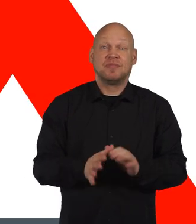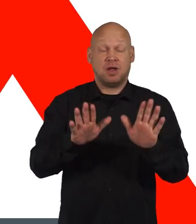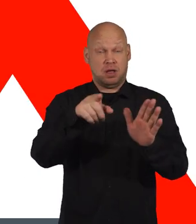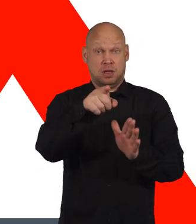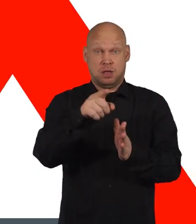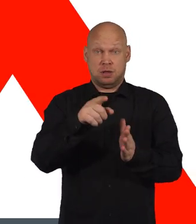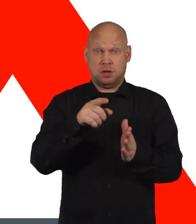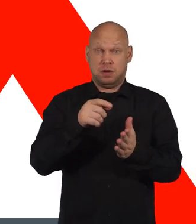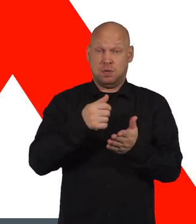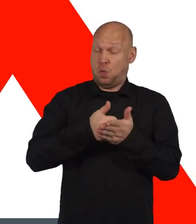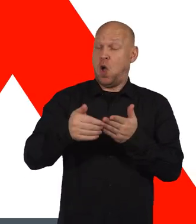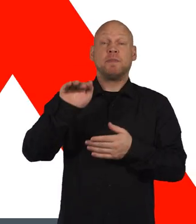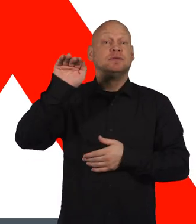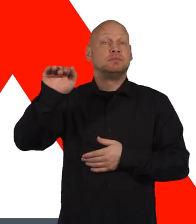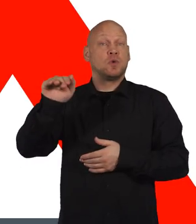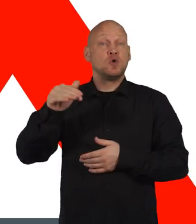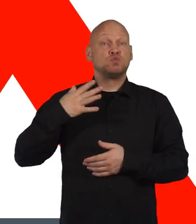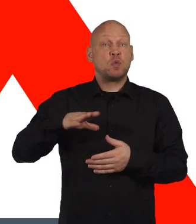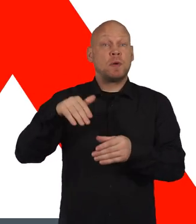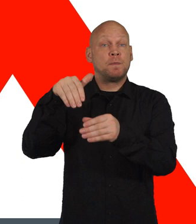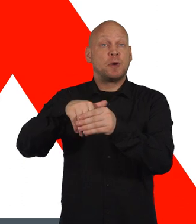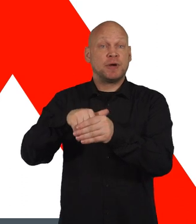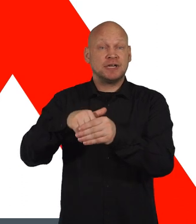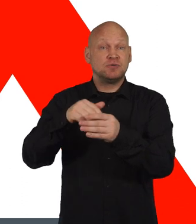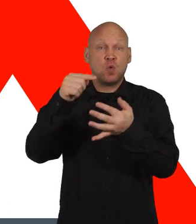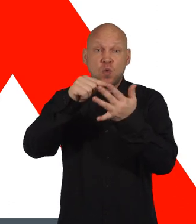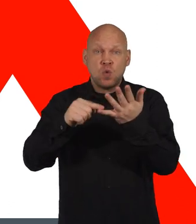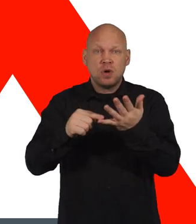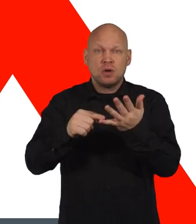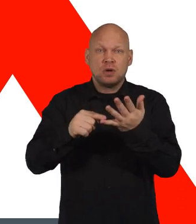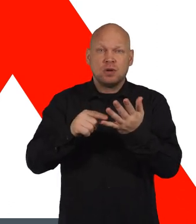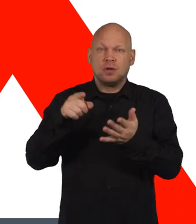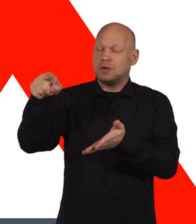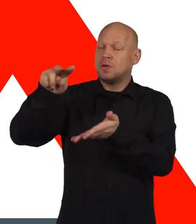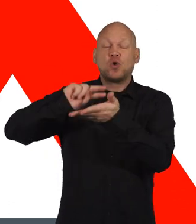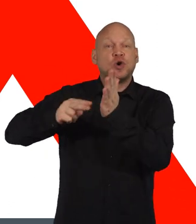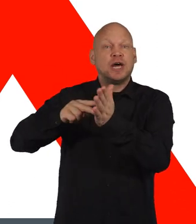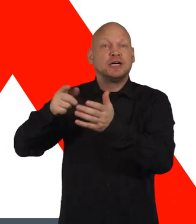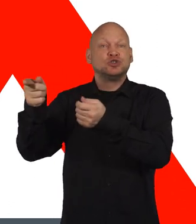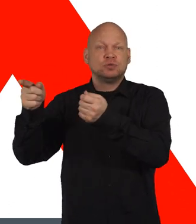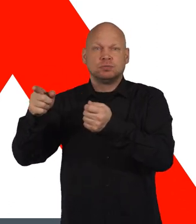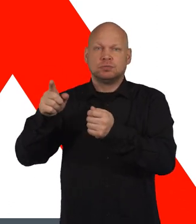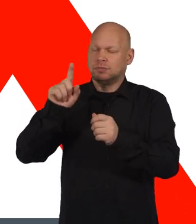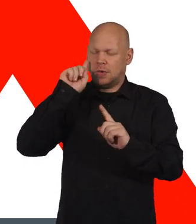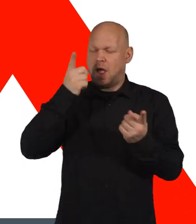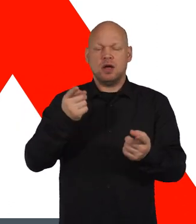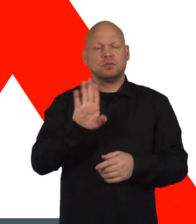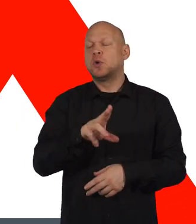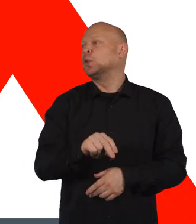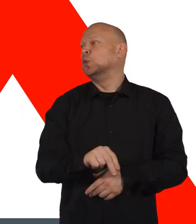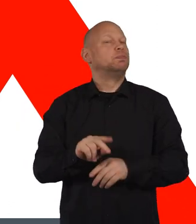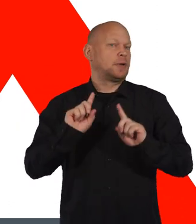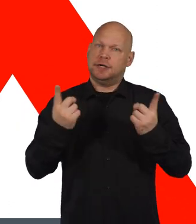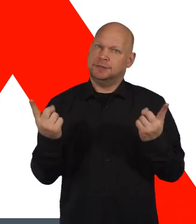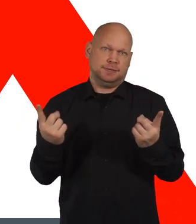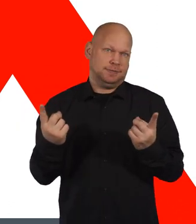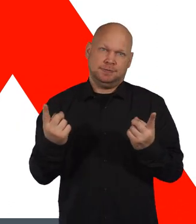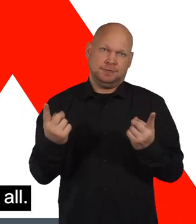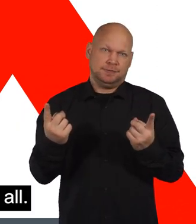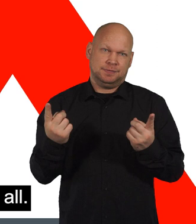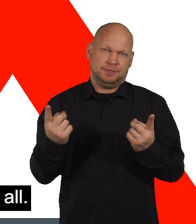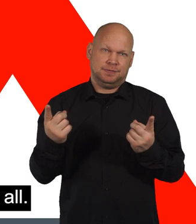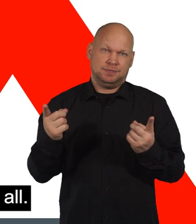When you normally request to participate or take part in something, the person or organisation you are asking can just say no,